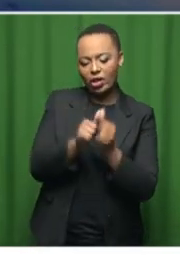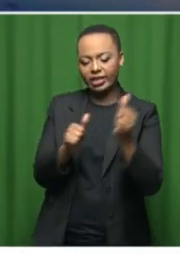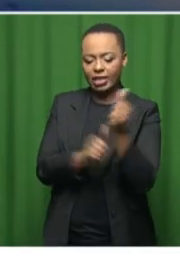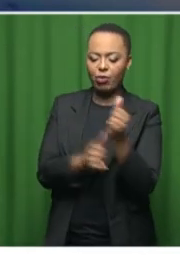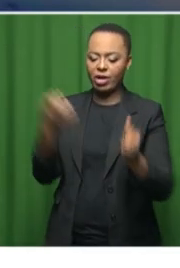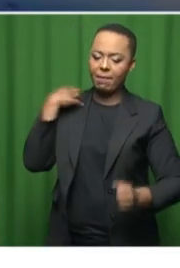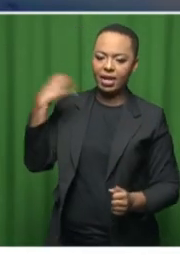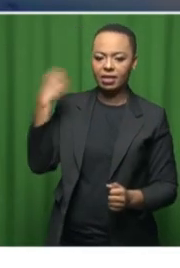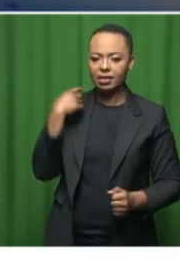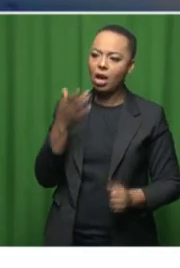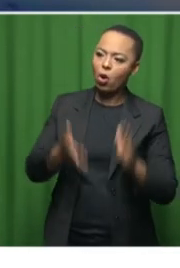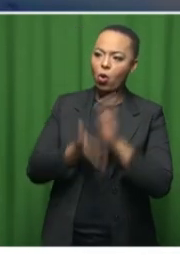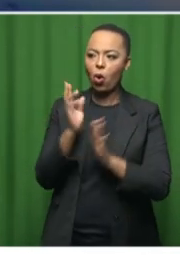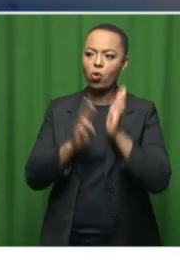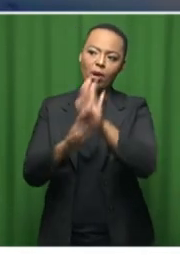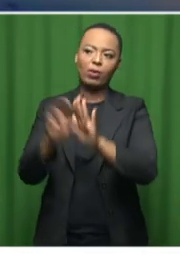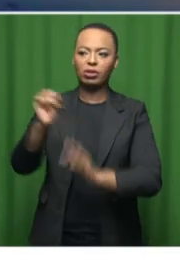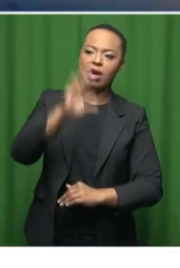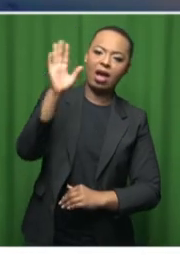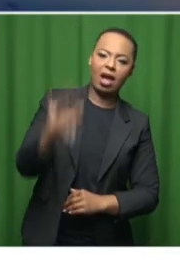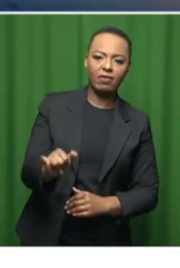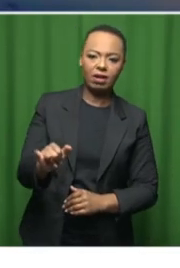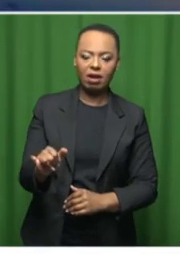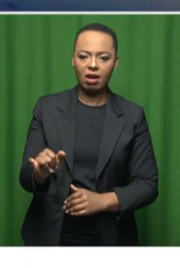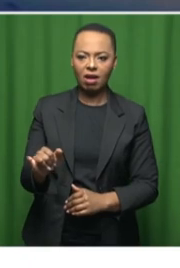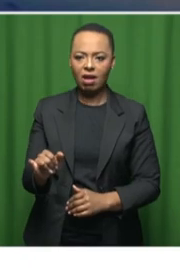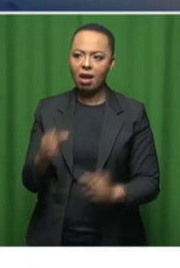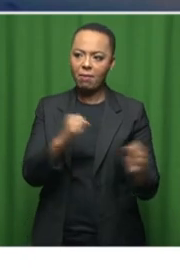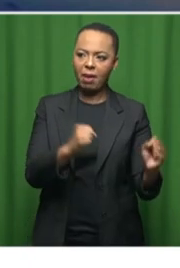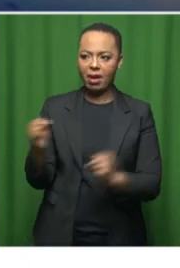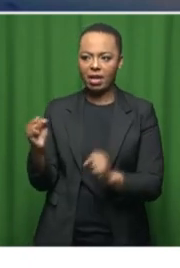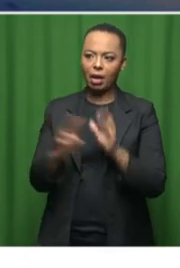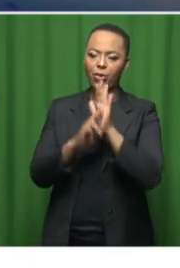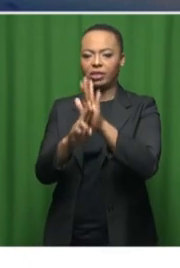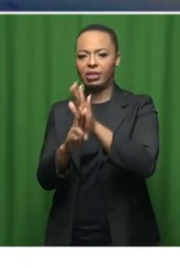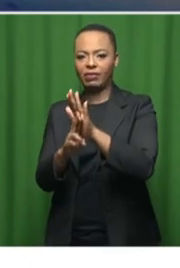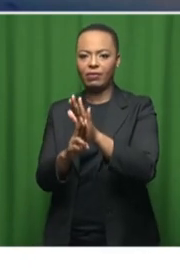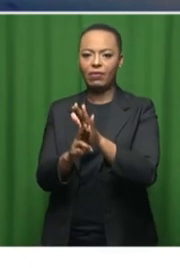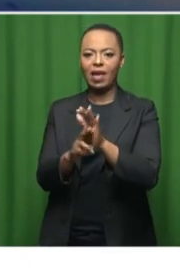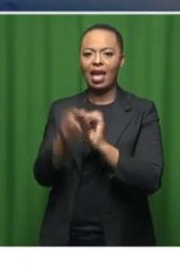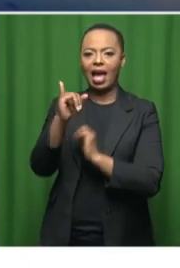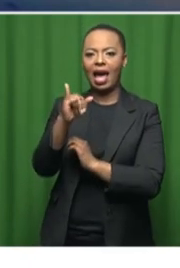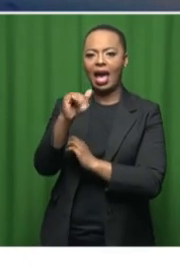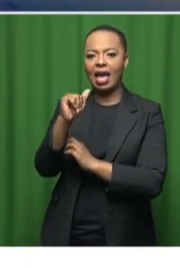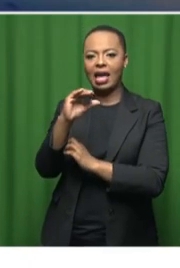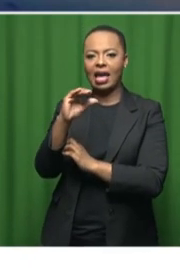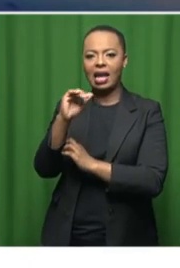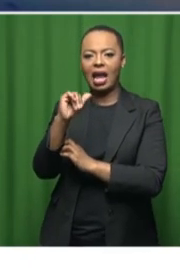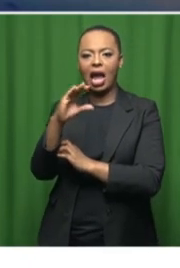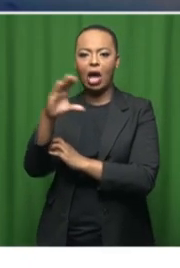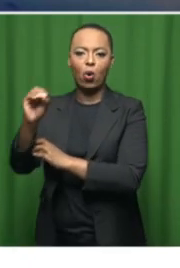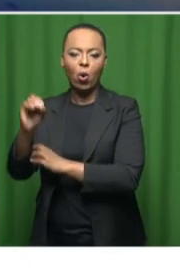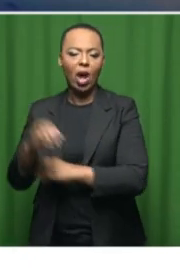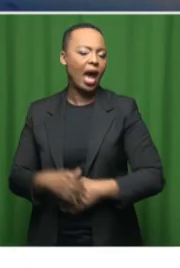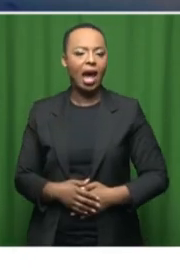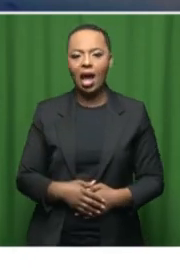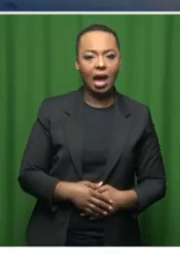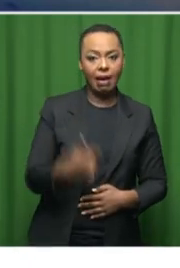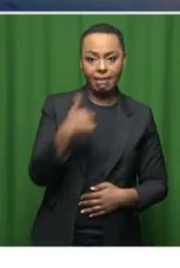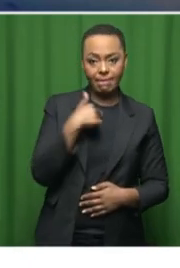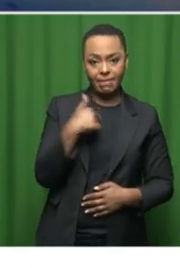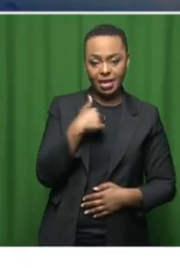Transport, go and represent South Africa as a permanent representative in Aikayo. Because I'm not, I'm not